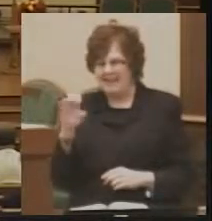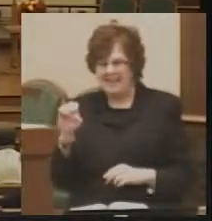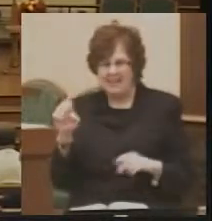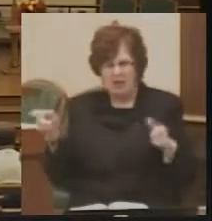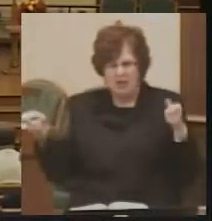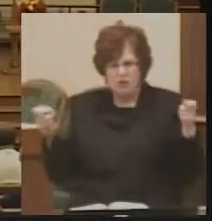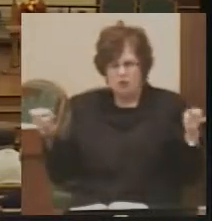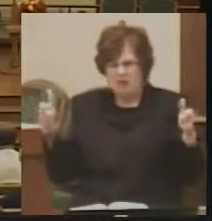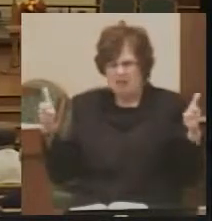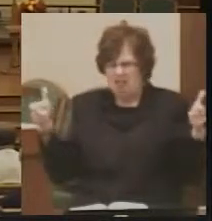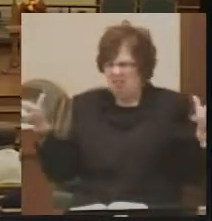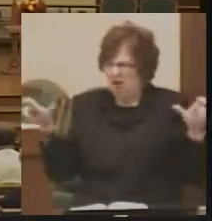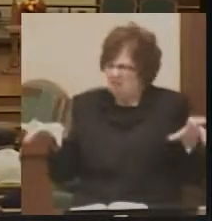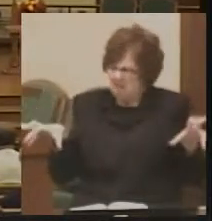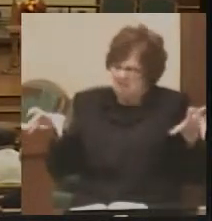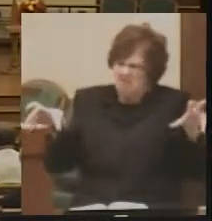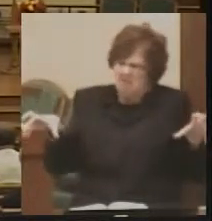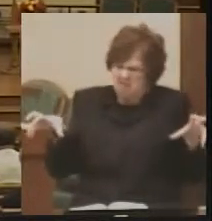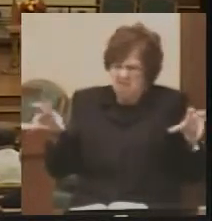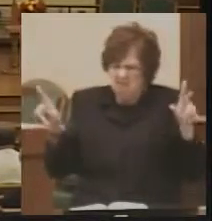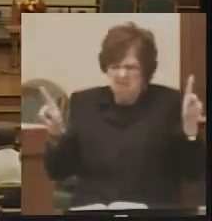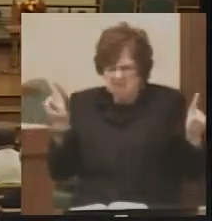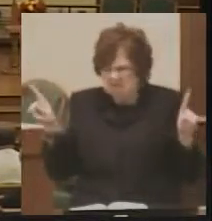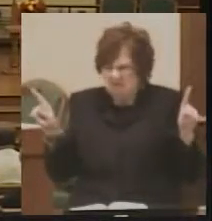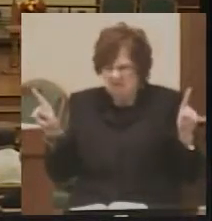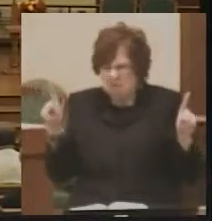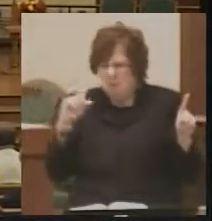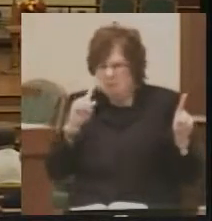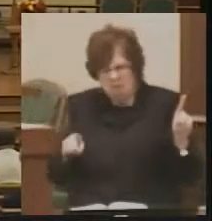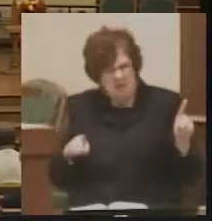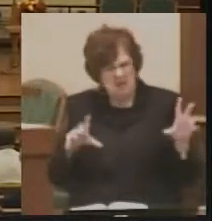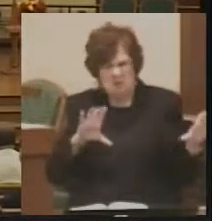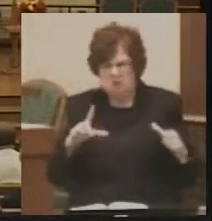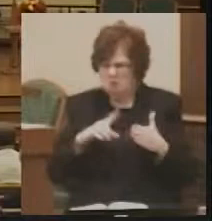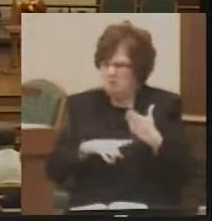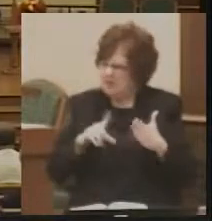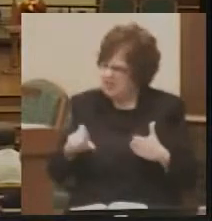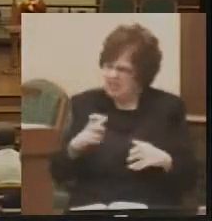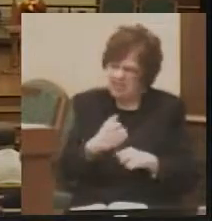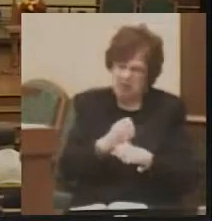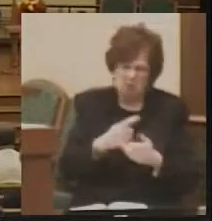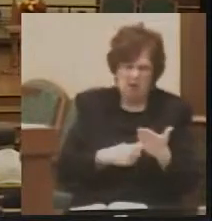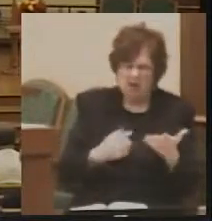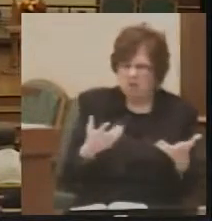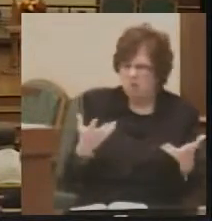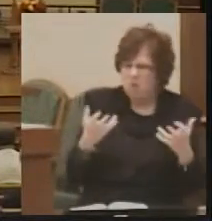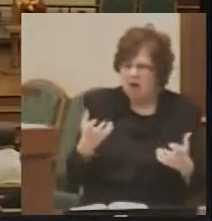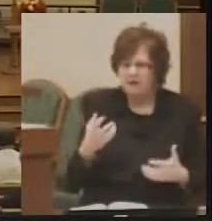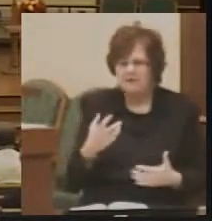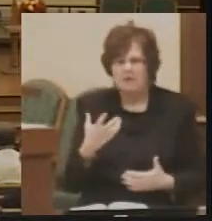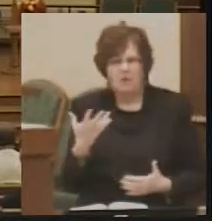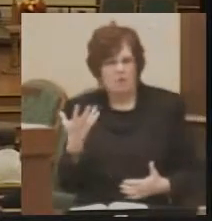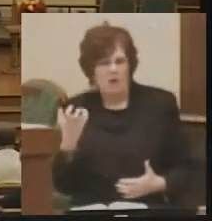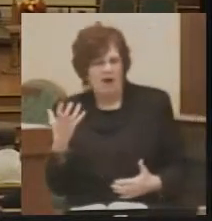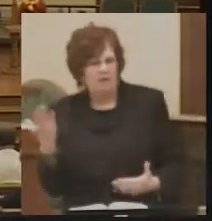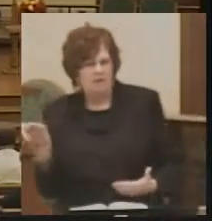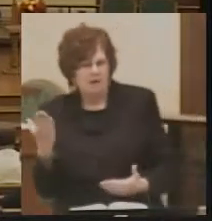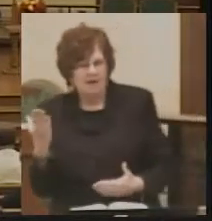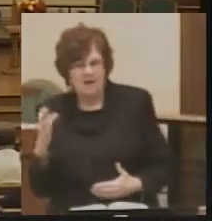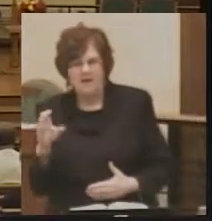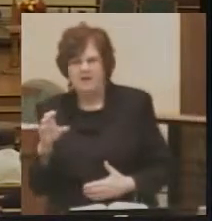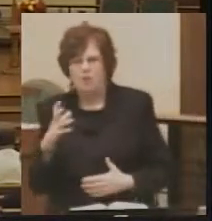and who will resort to any level of violence in order to get what he wants. And what he wants is Eli's